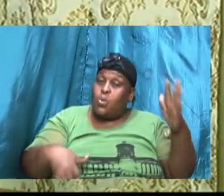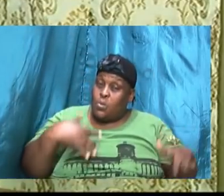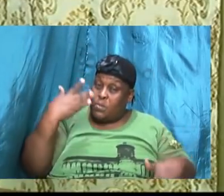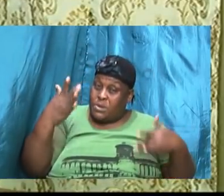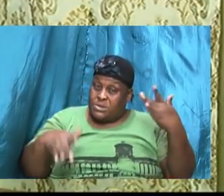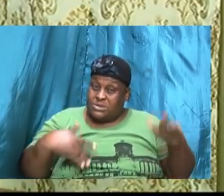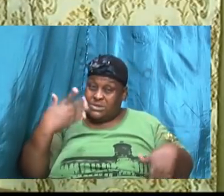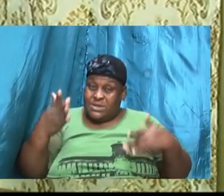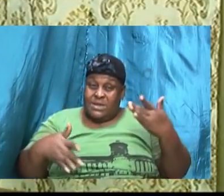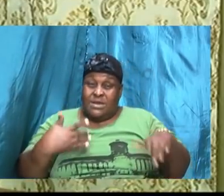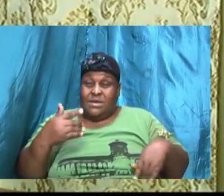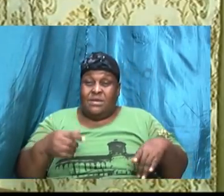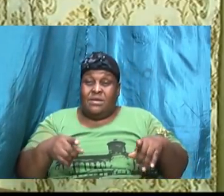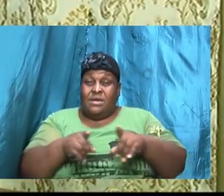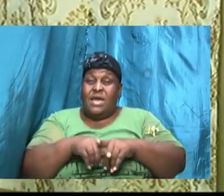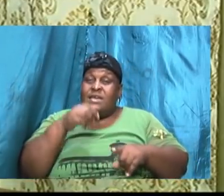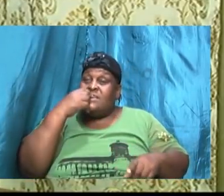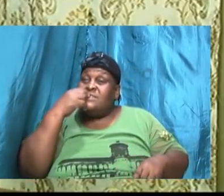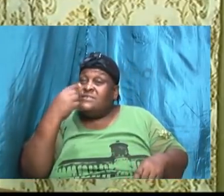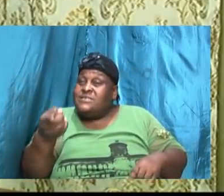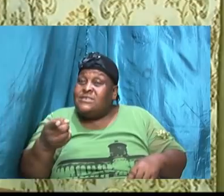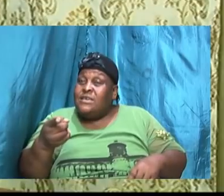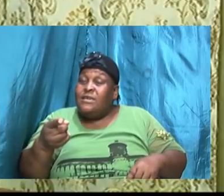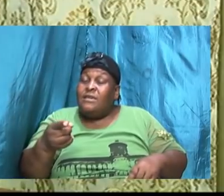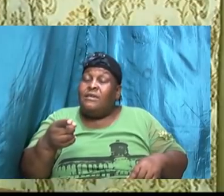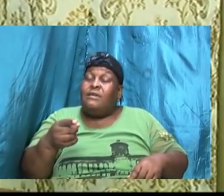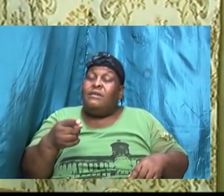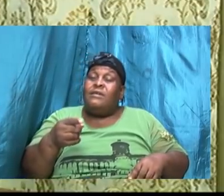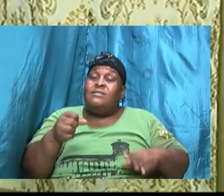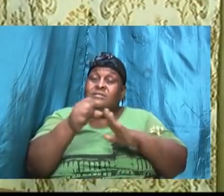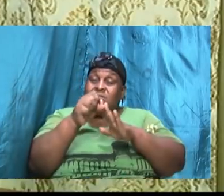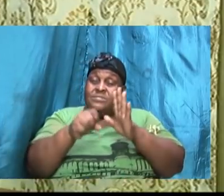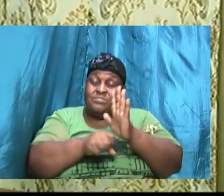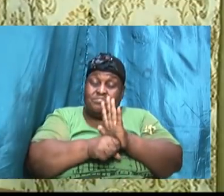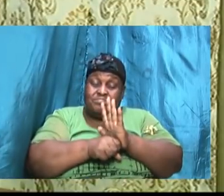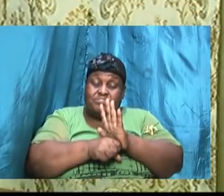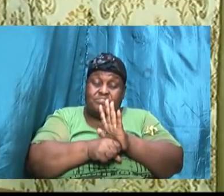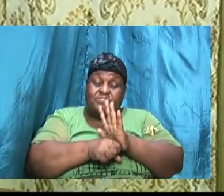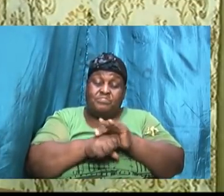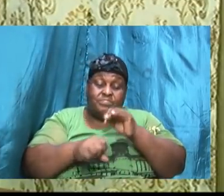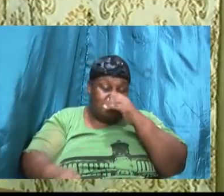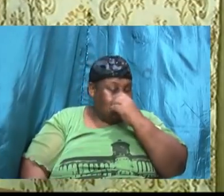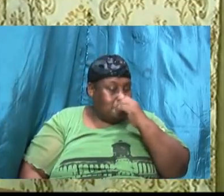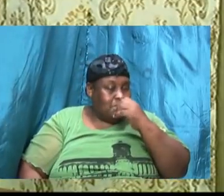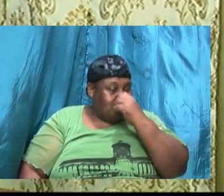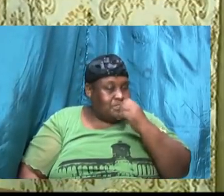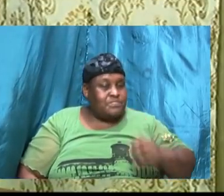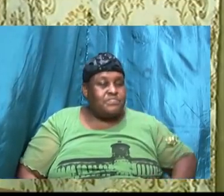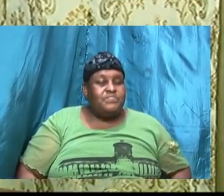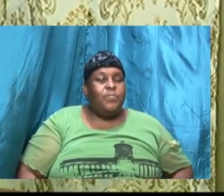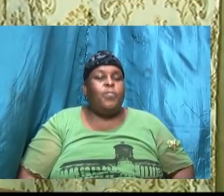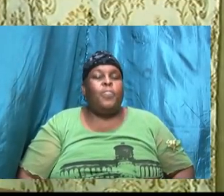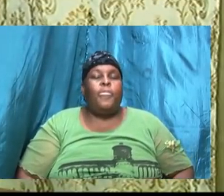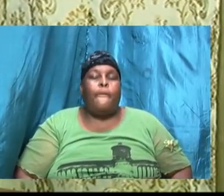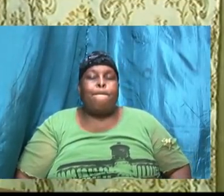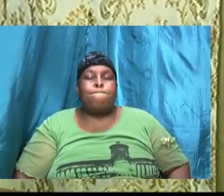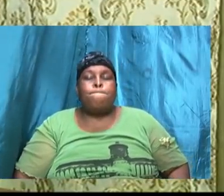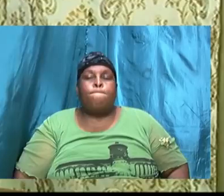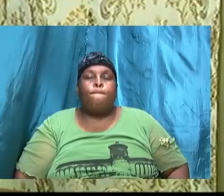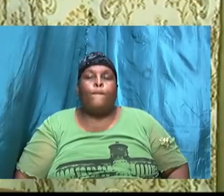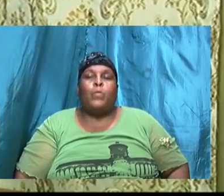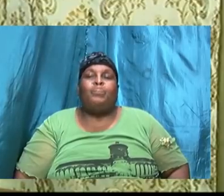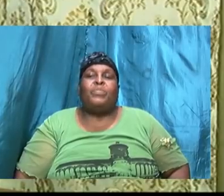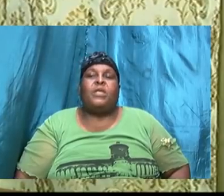and as I mentioned the scripture in Philippians and then I'm going to mention the other one in 1 Thessalonians 5 verse 8